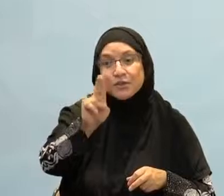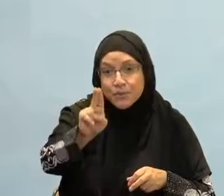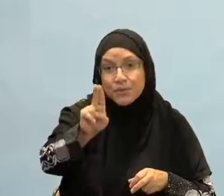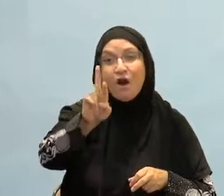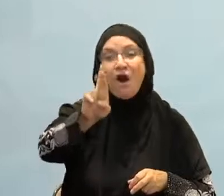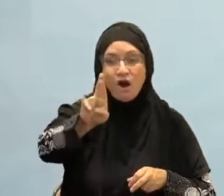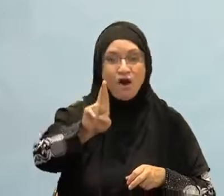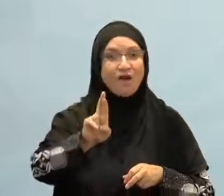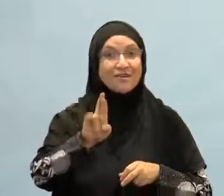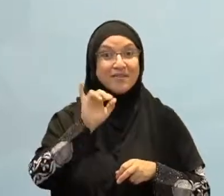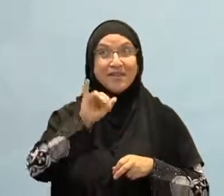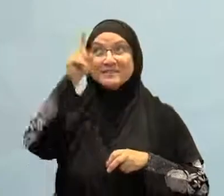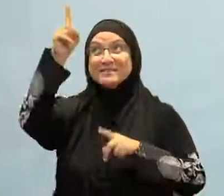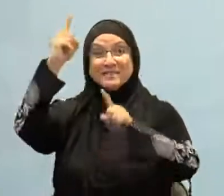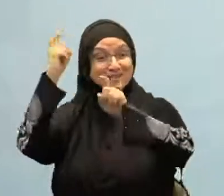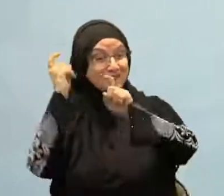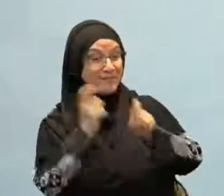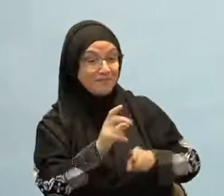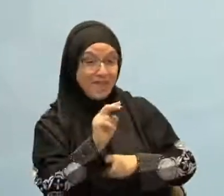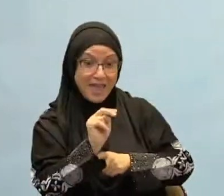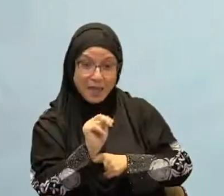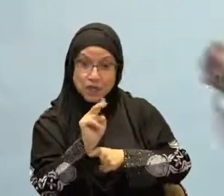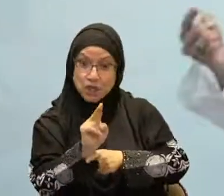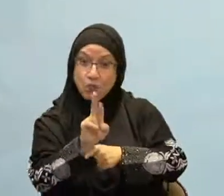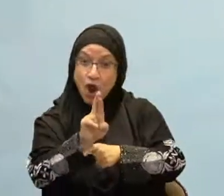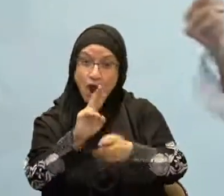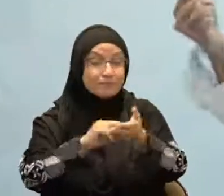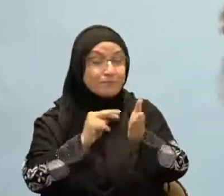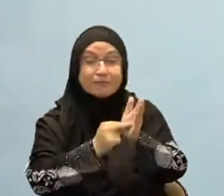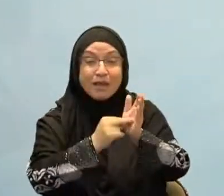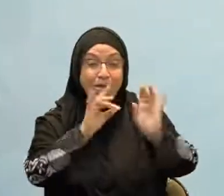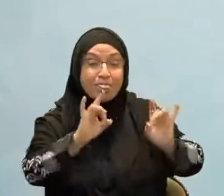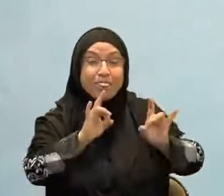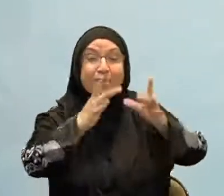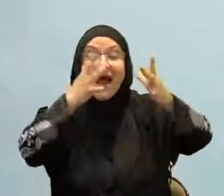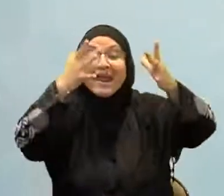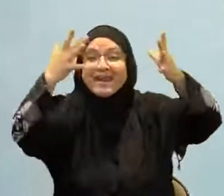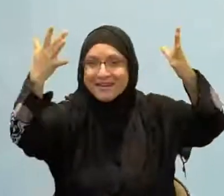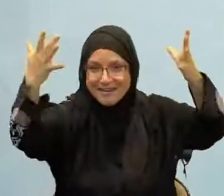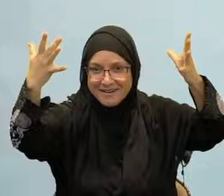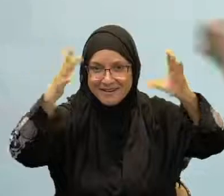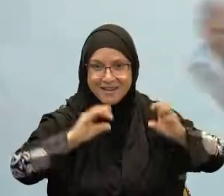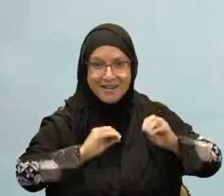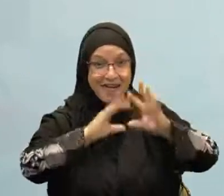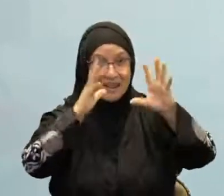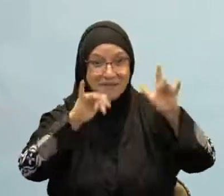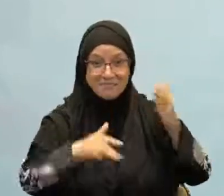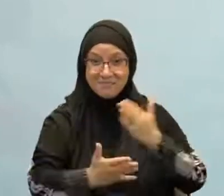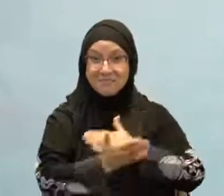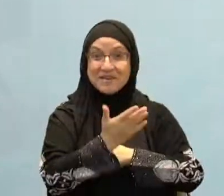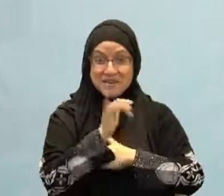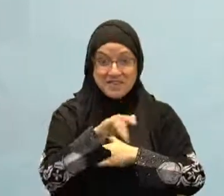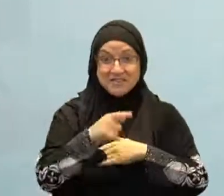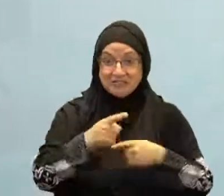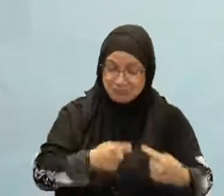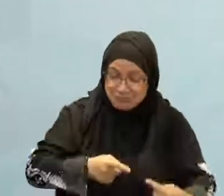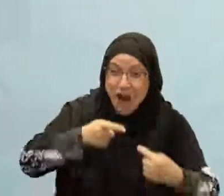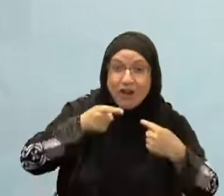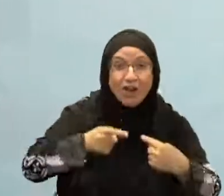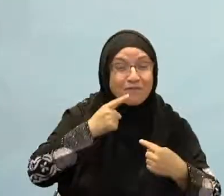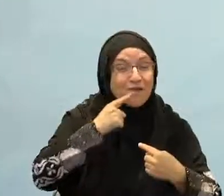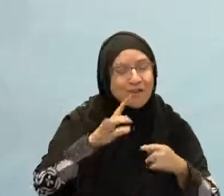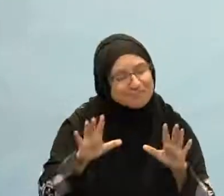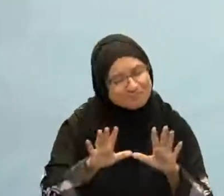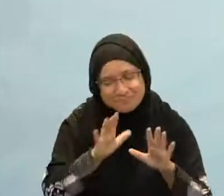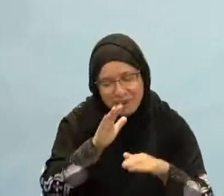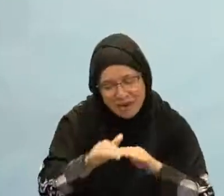-hubbu fil-lah, when we love each other for Allah subhanahu wa ta'ala, you see a brother, you see someone in the masjid, brother seeing brother, sister seeing sister, and right